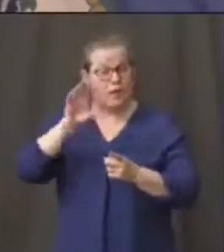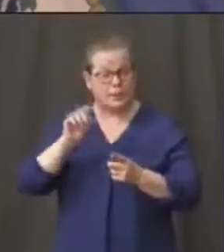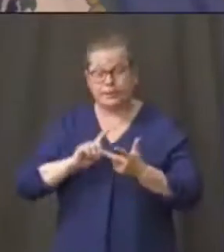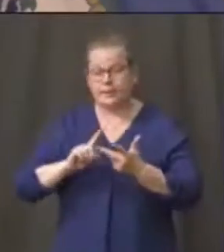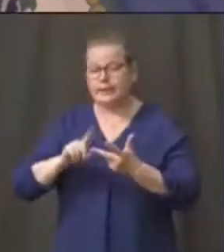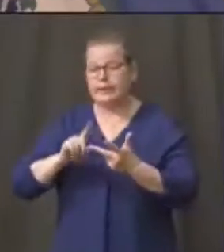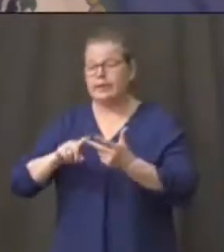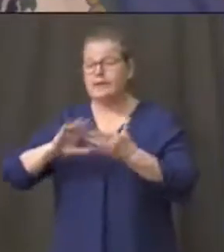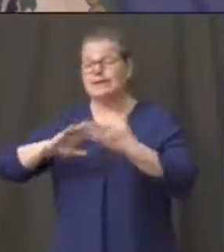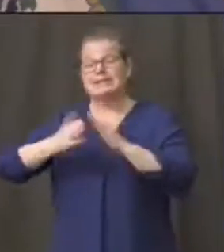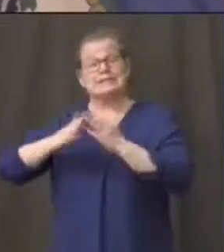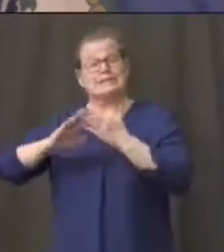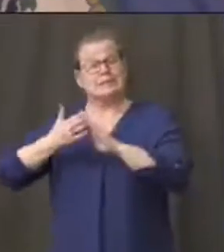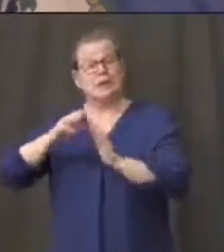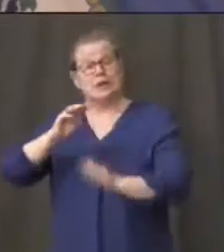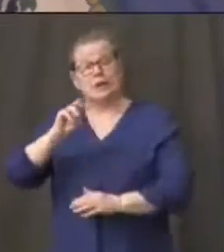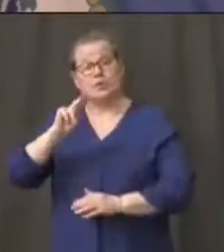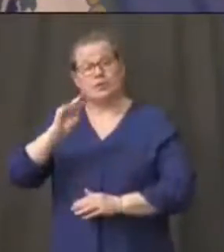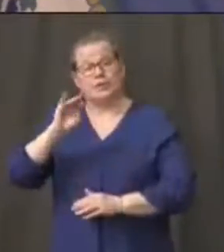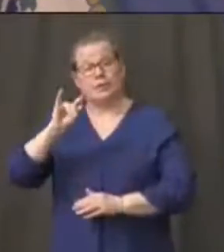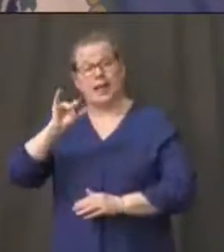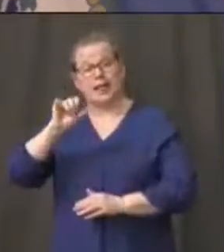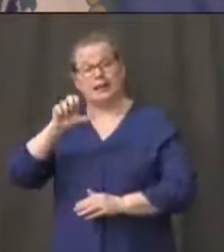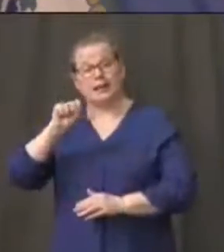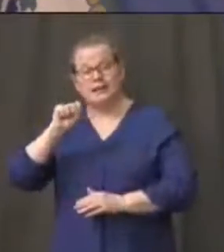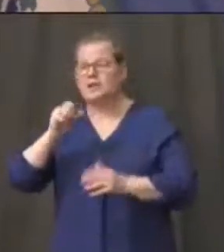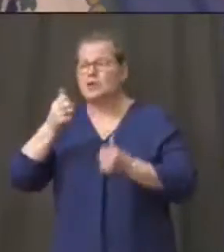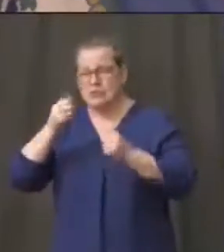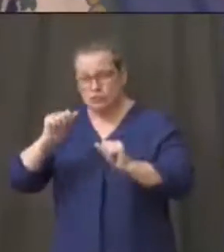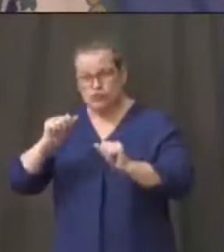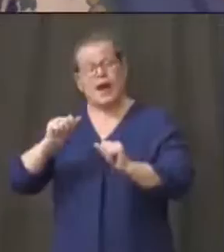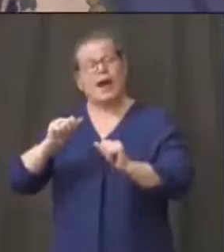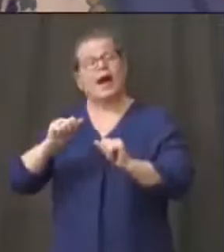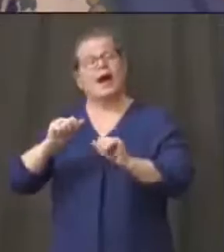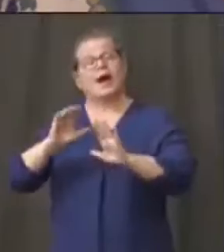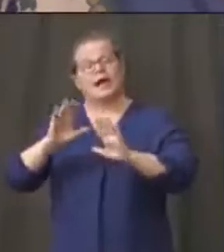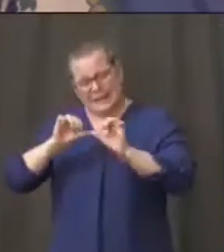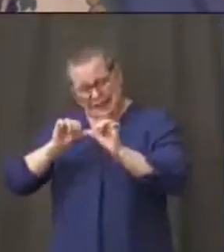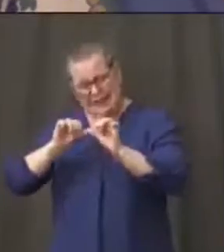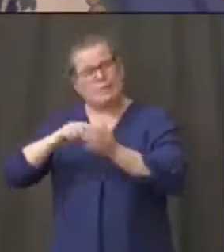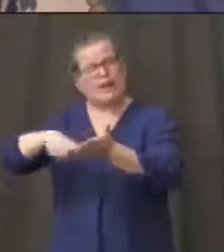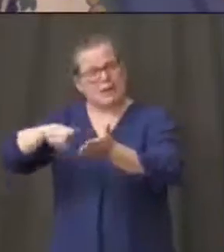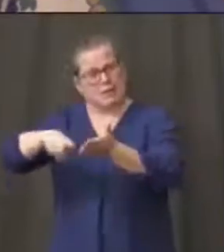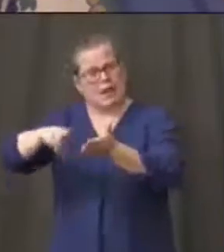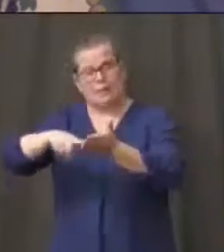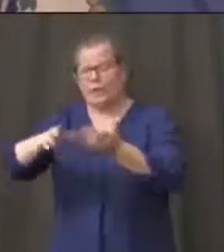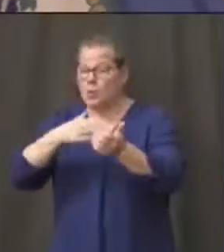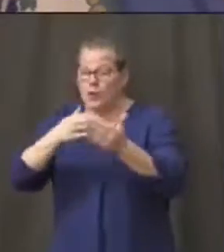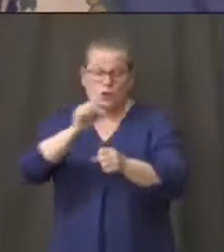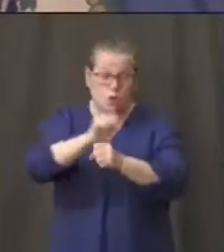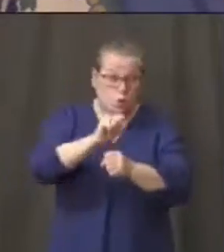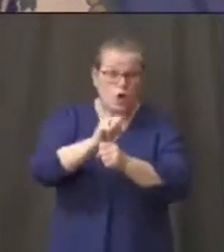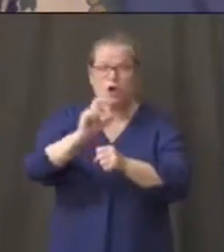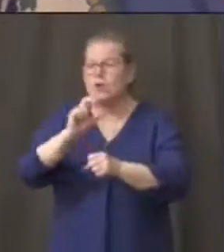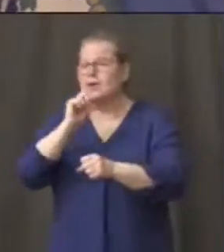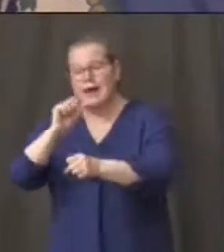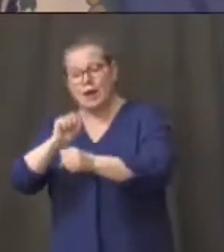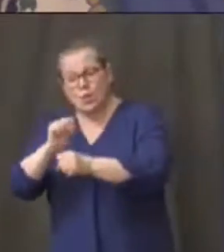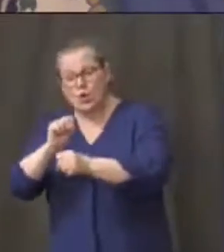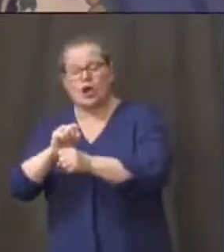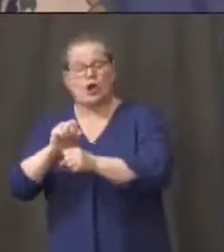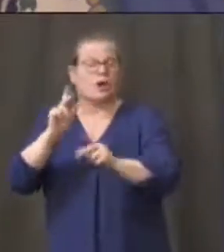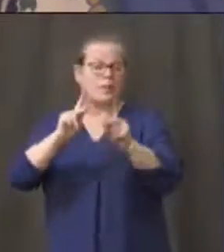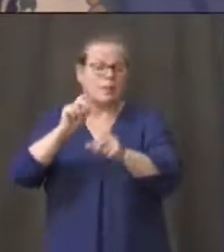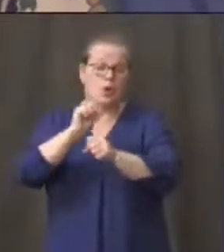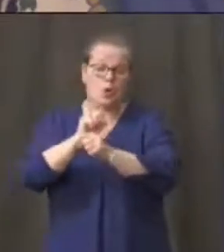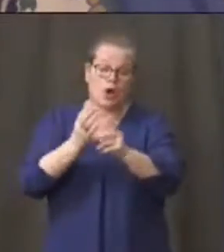is to hold everybody harmless and keep making those payments whether you're in work or not in work right now everybody's telecommunity or doing